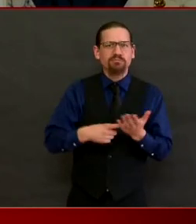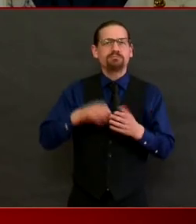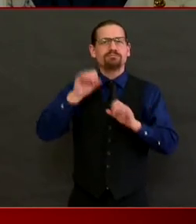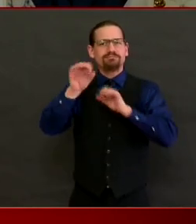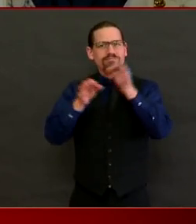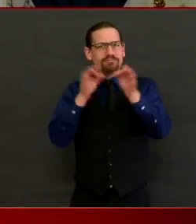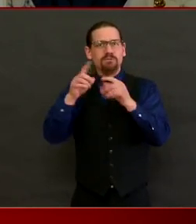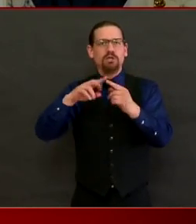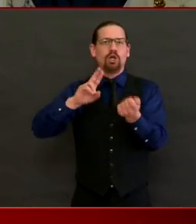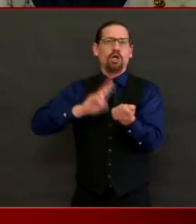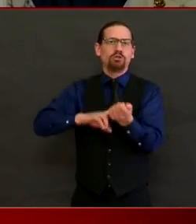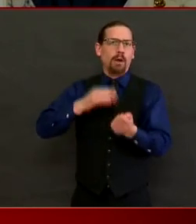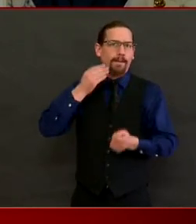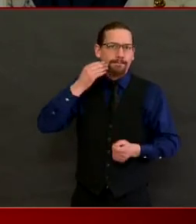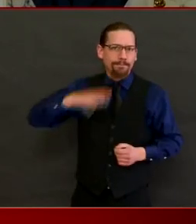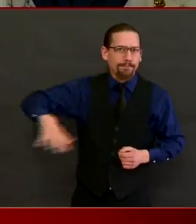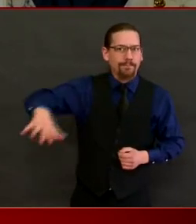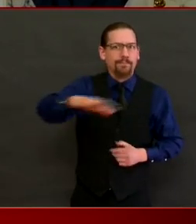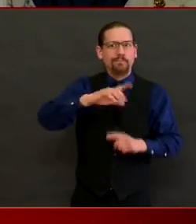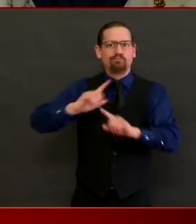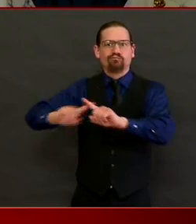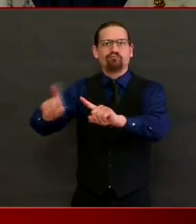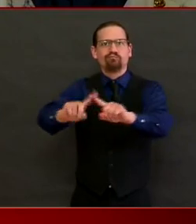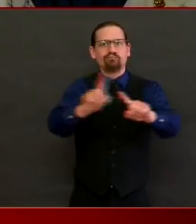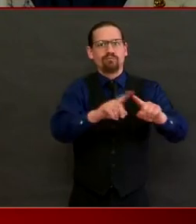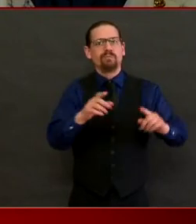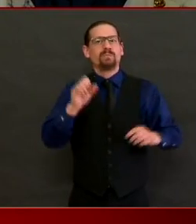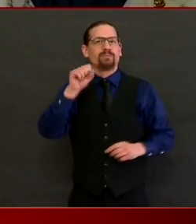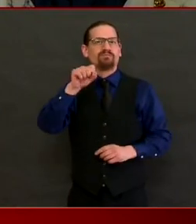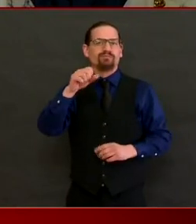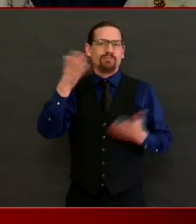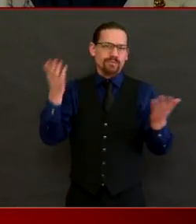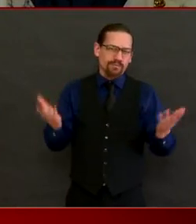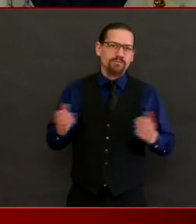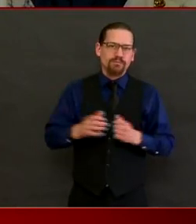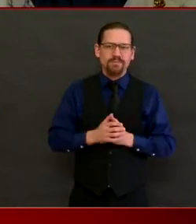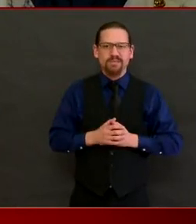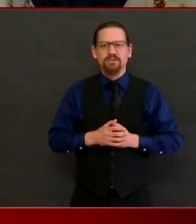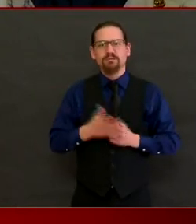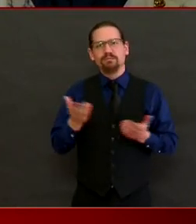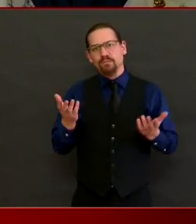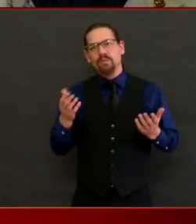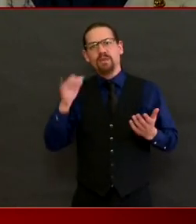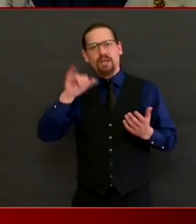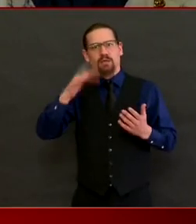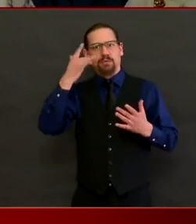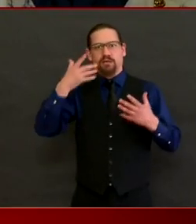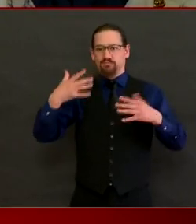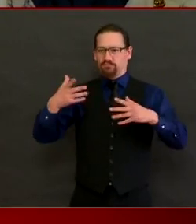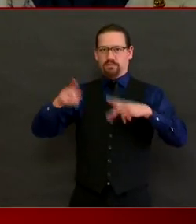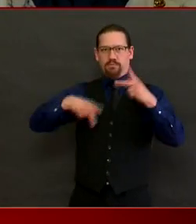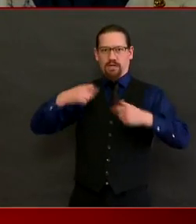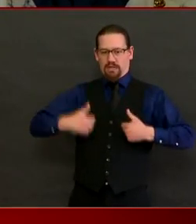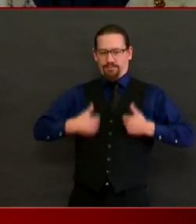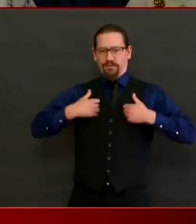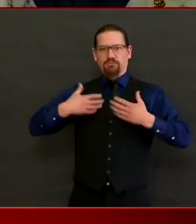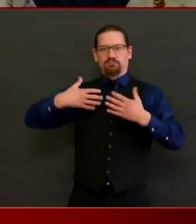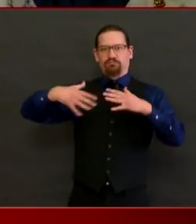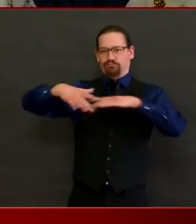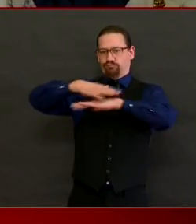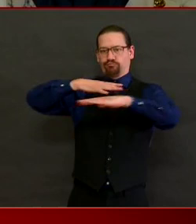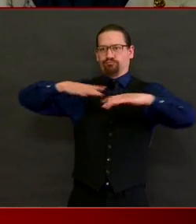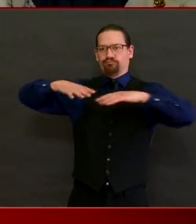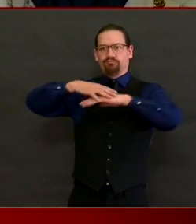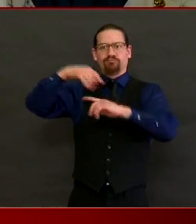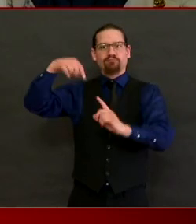of fatalities that we are seeing. It's why I'll be sharing some of the aggressive measures that we are